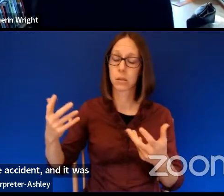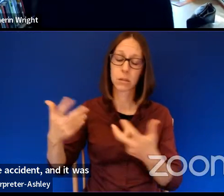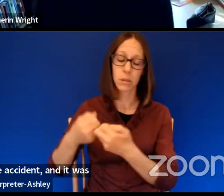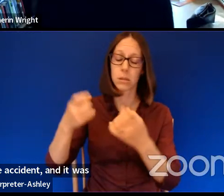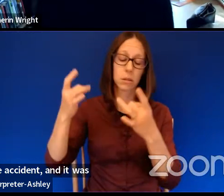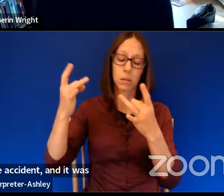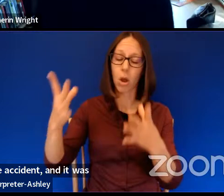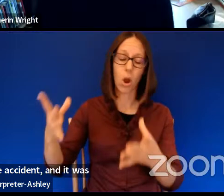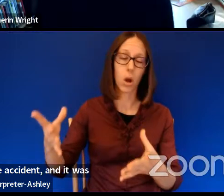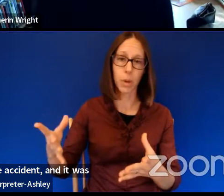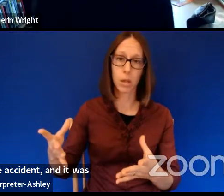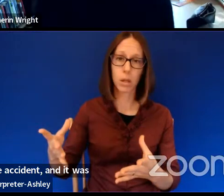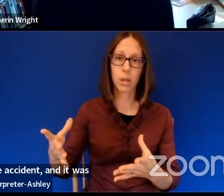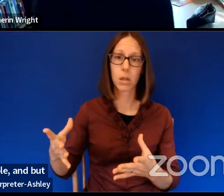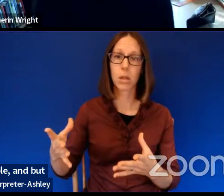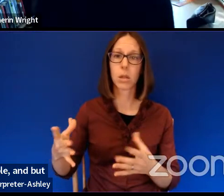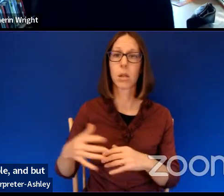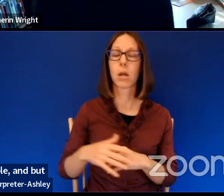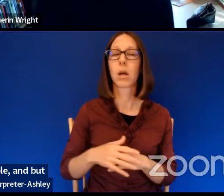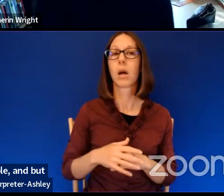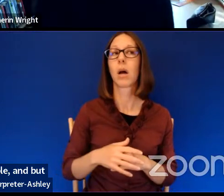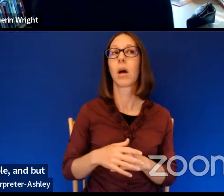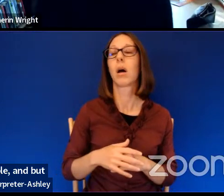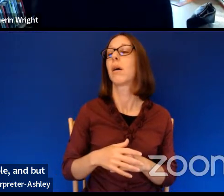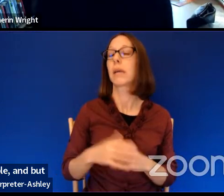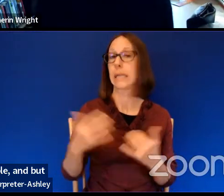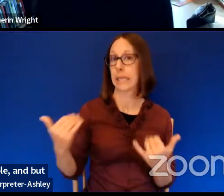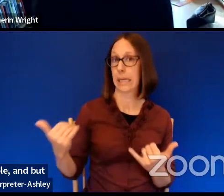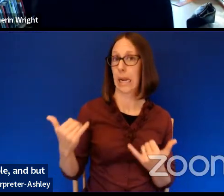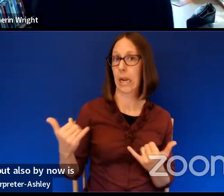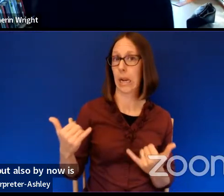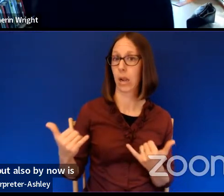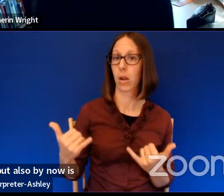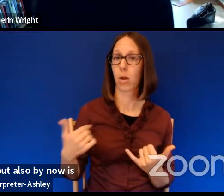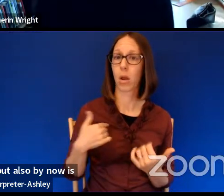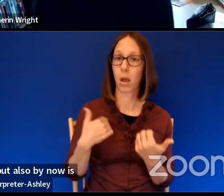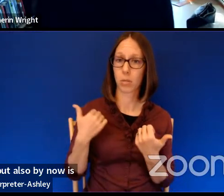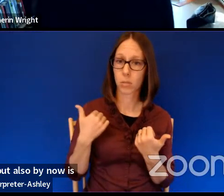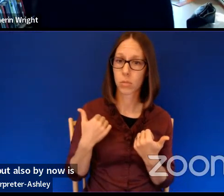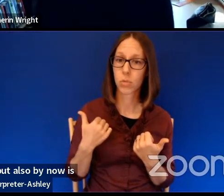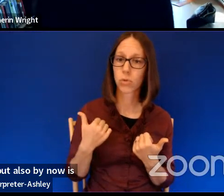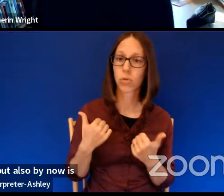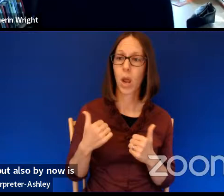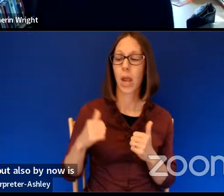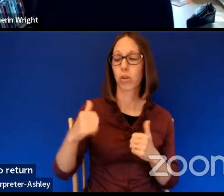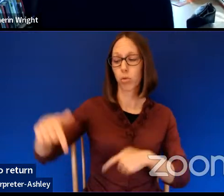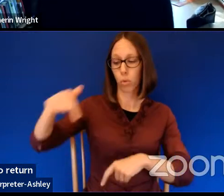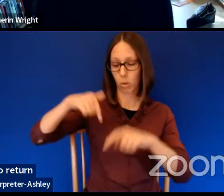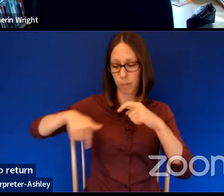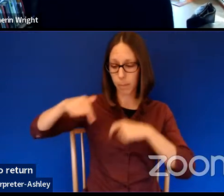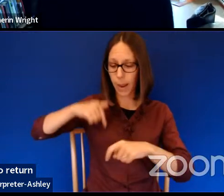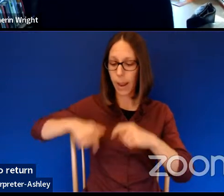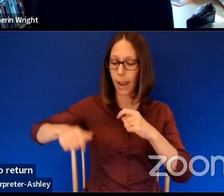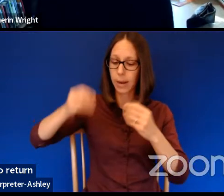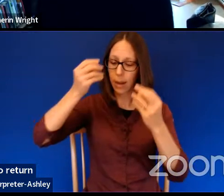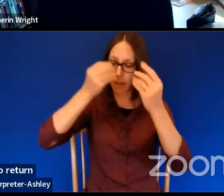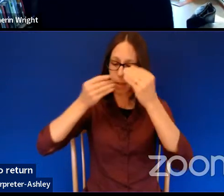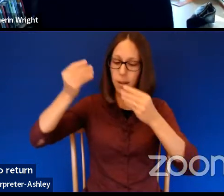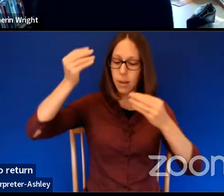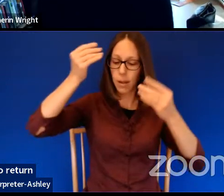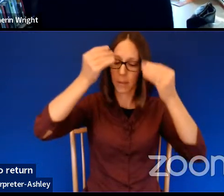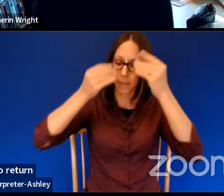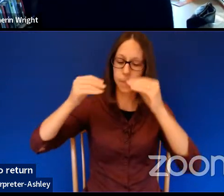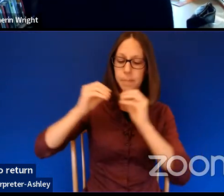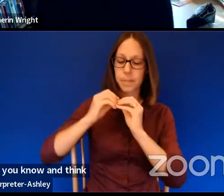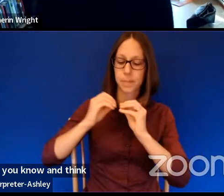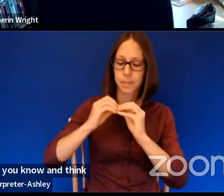And, um, but also by now is something I'm trying to return to, you know, and think about. And that book,